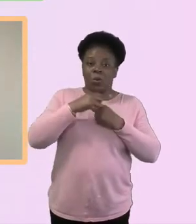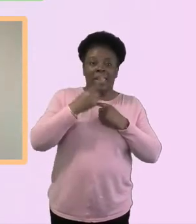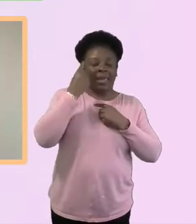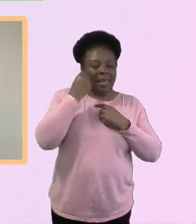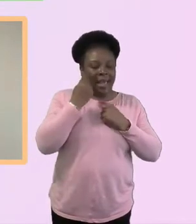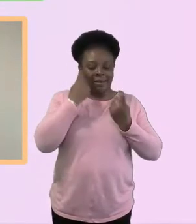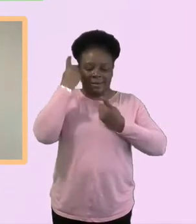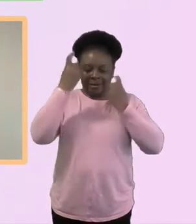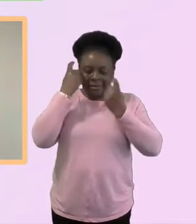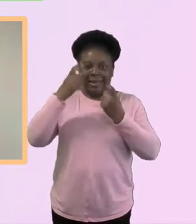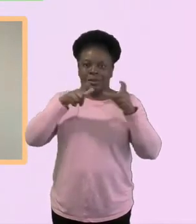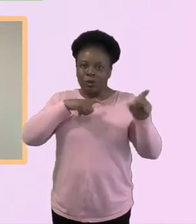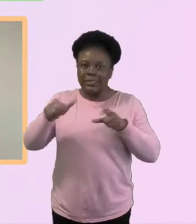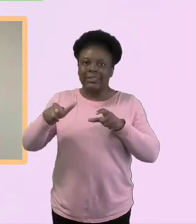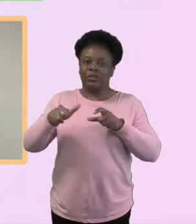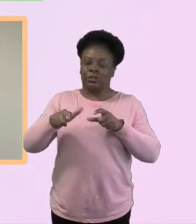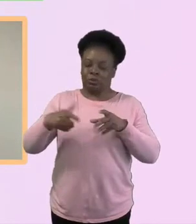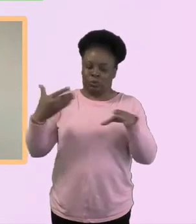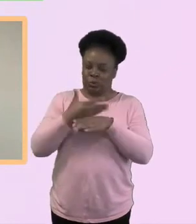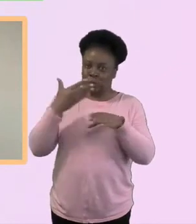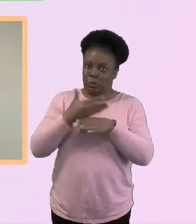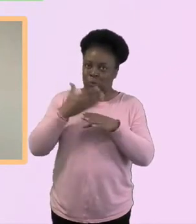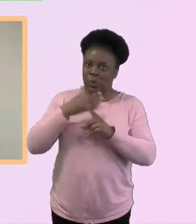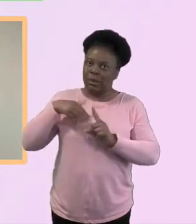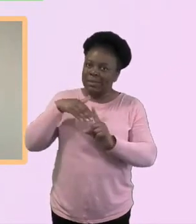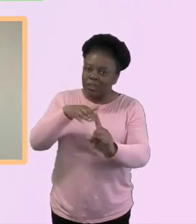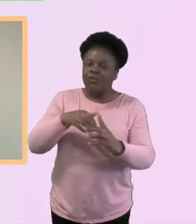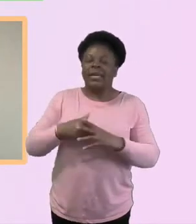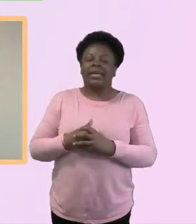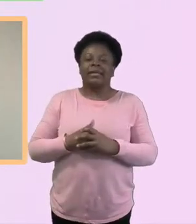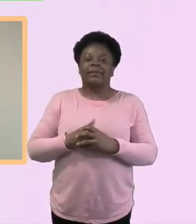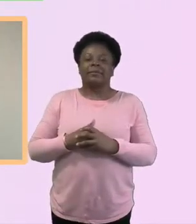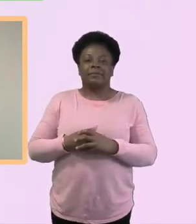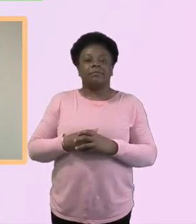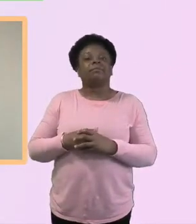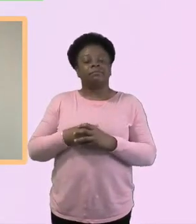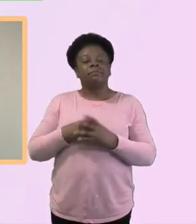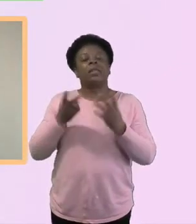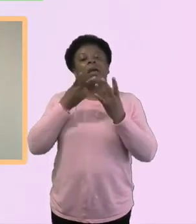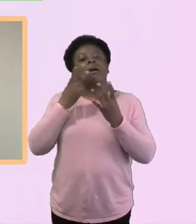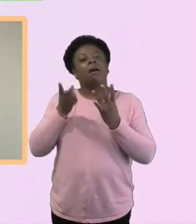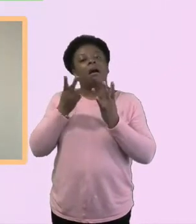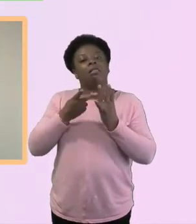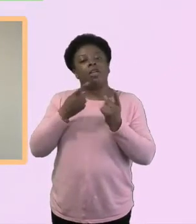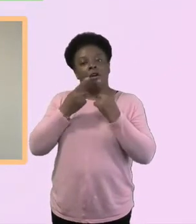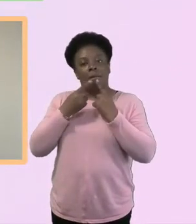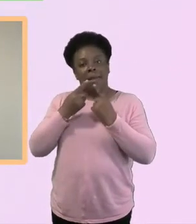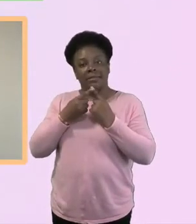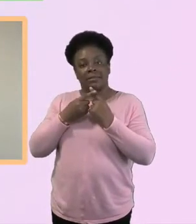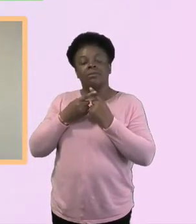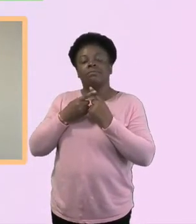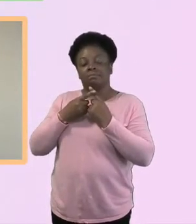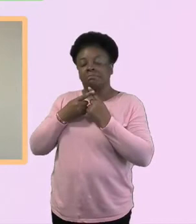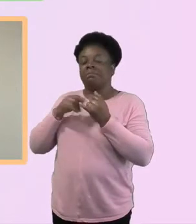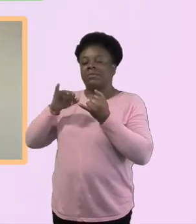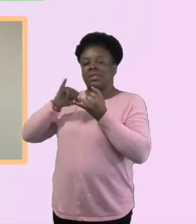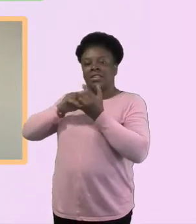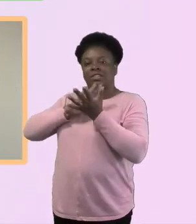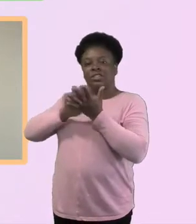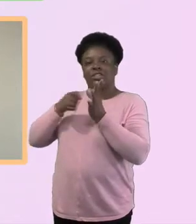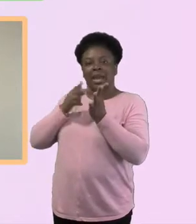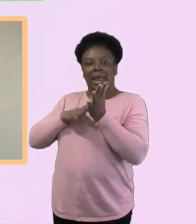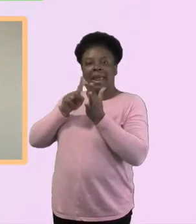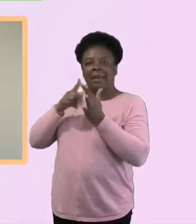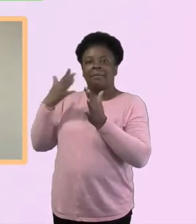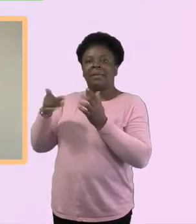says. And someone's put it, as Shane pointed out last night, Jesus was responsive to the needs around him and always willing